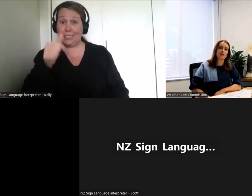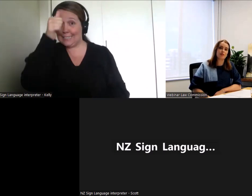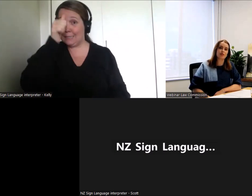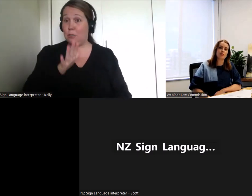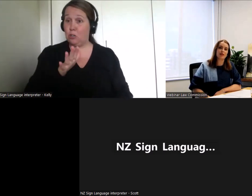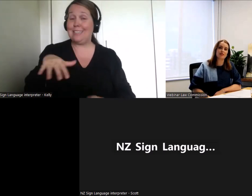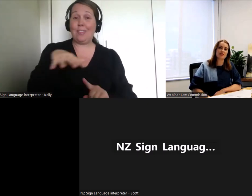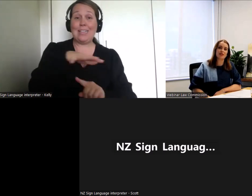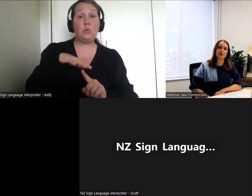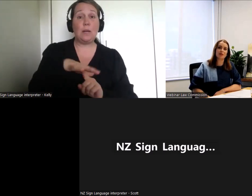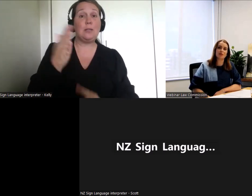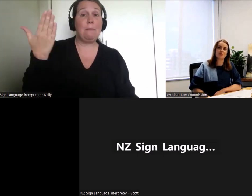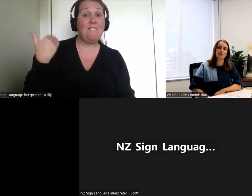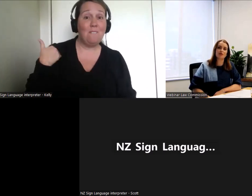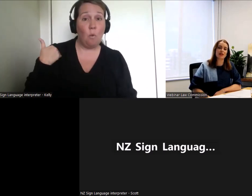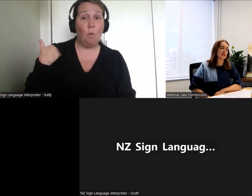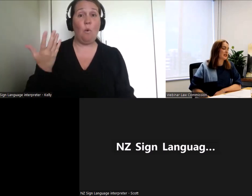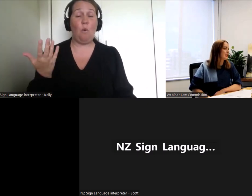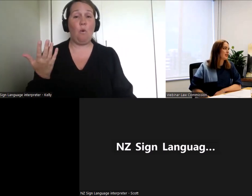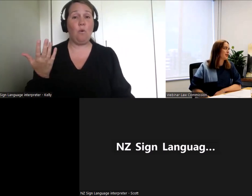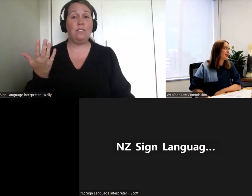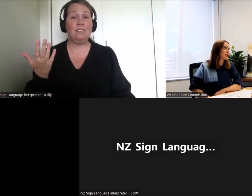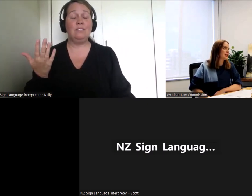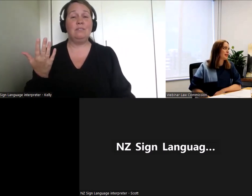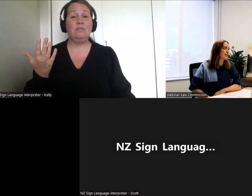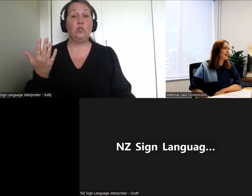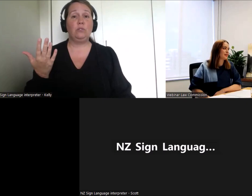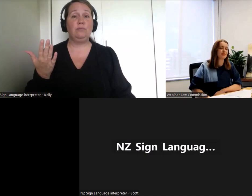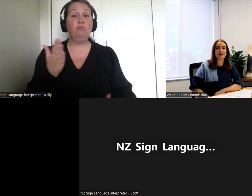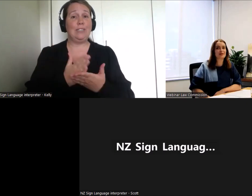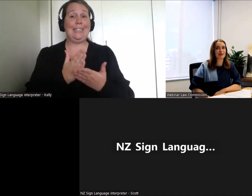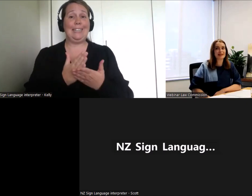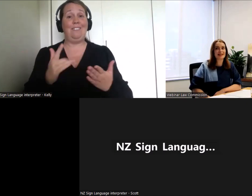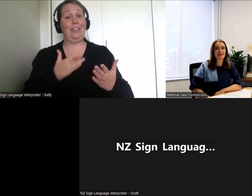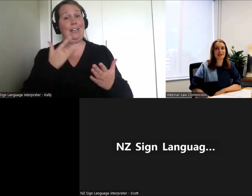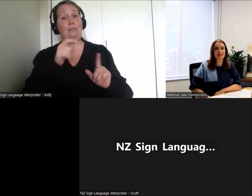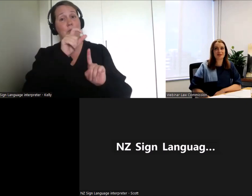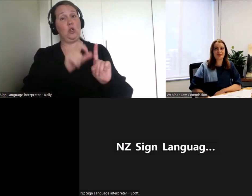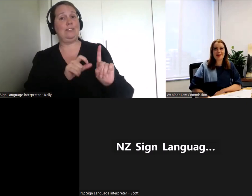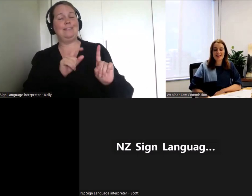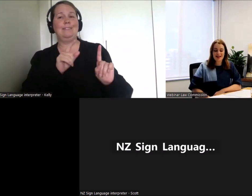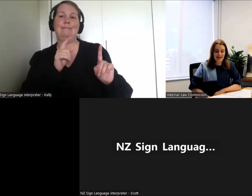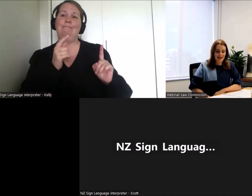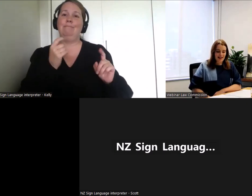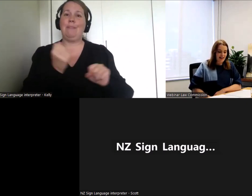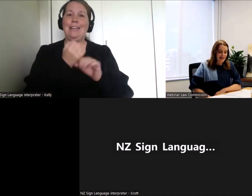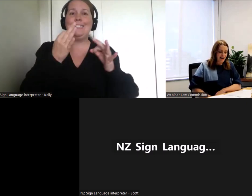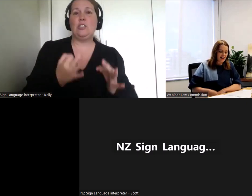thoughts about how the law could be improved in that situation, then yes, please get in touch.